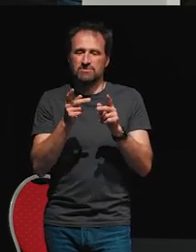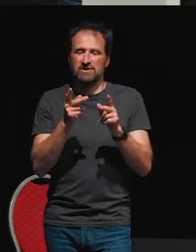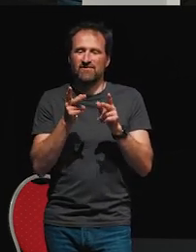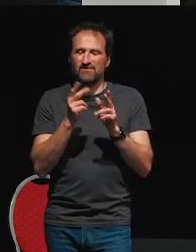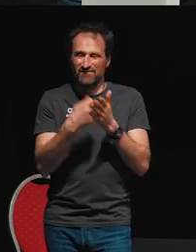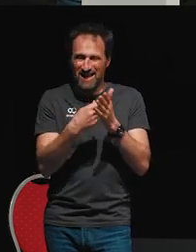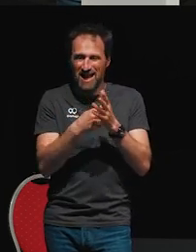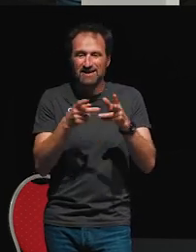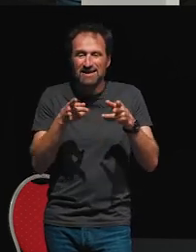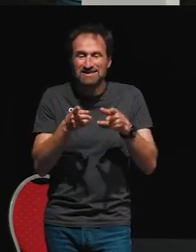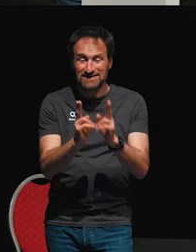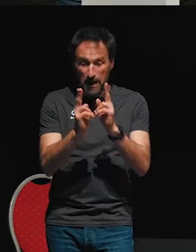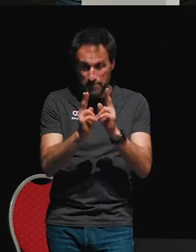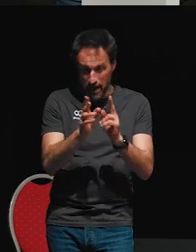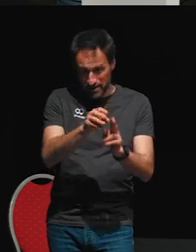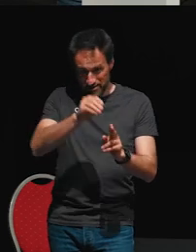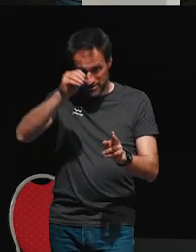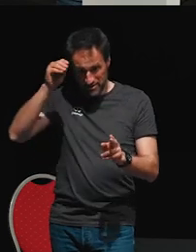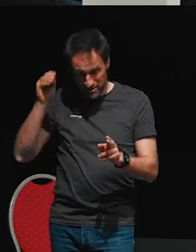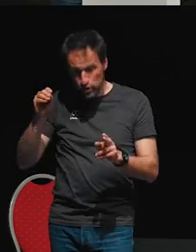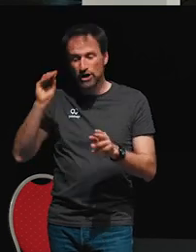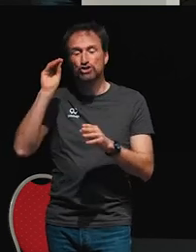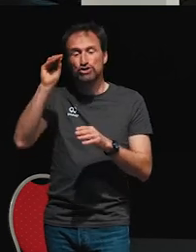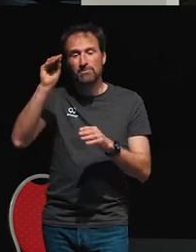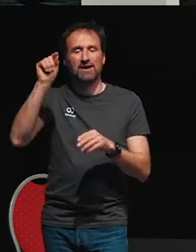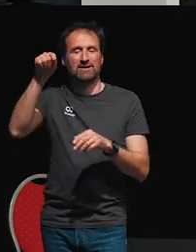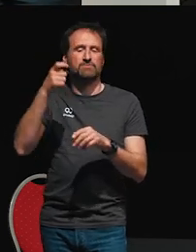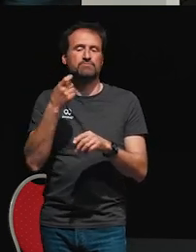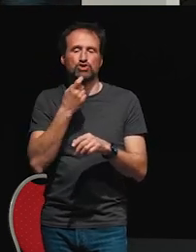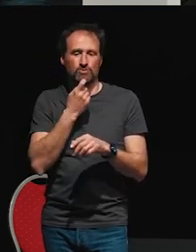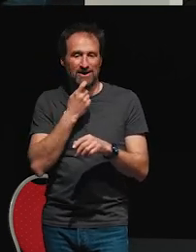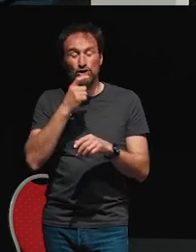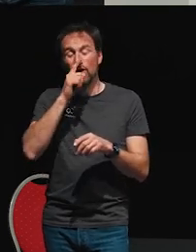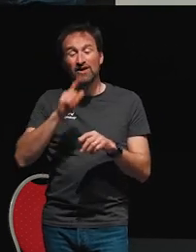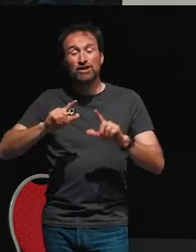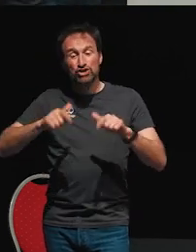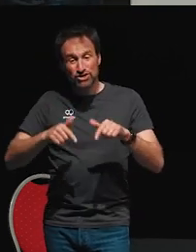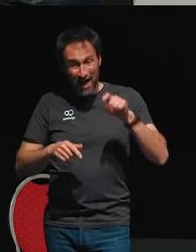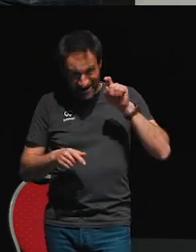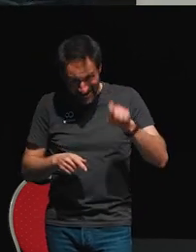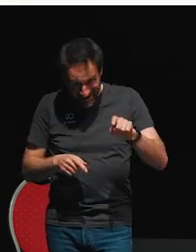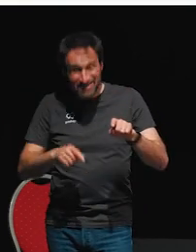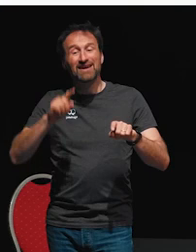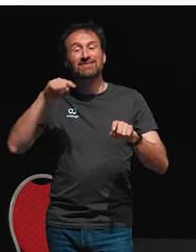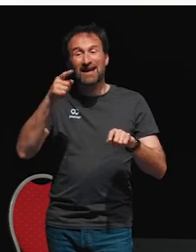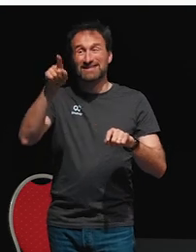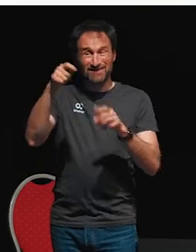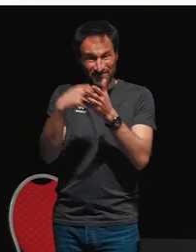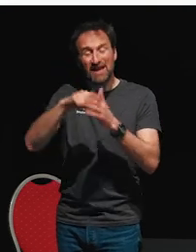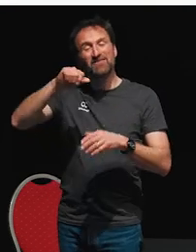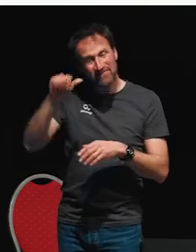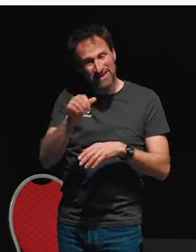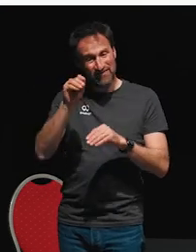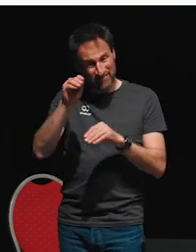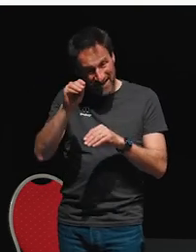save it in this subject here. Then when start is clicked, I want to use that value again to keep on calculating how